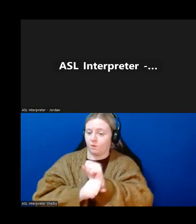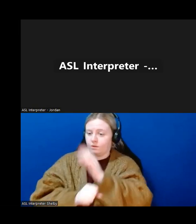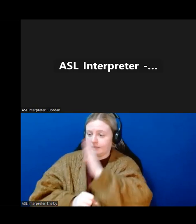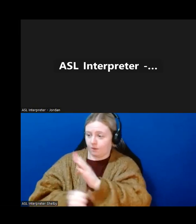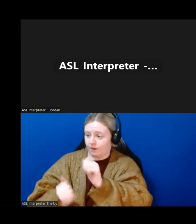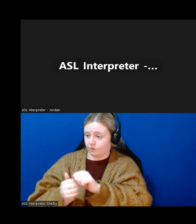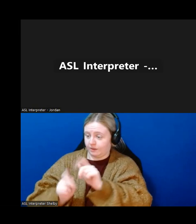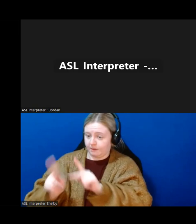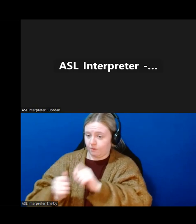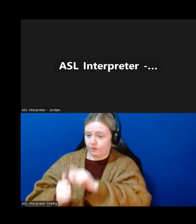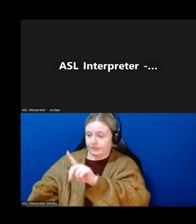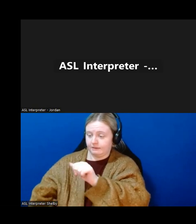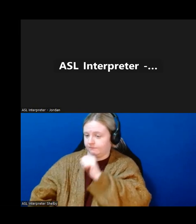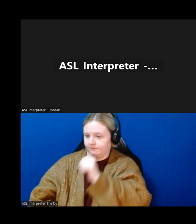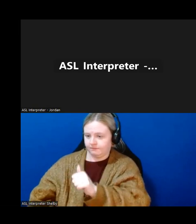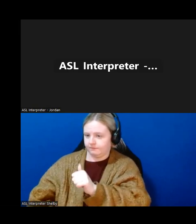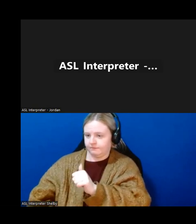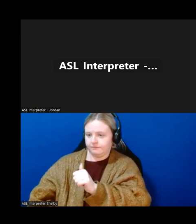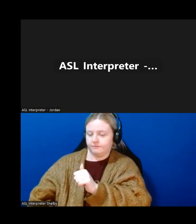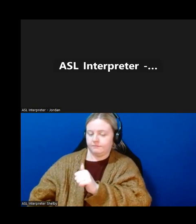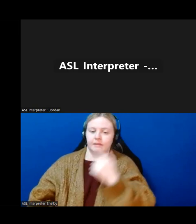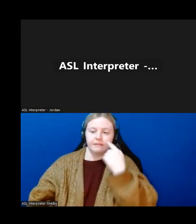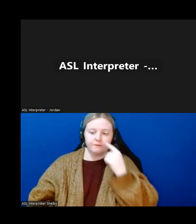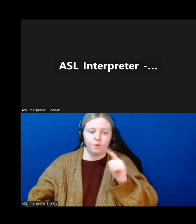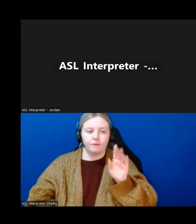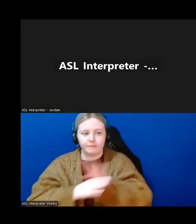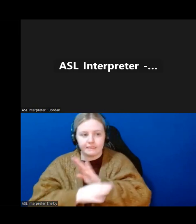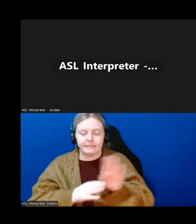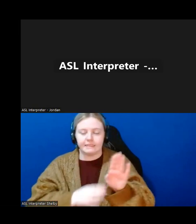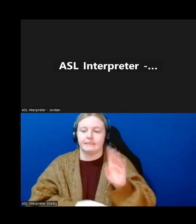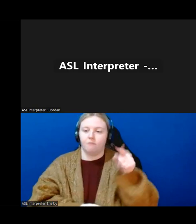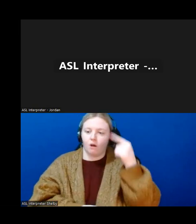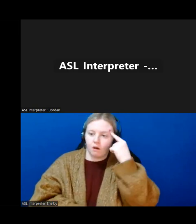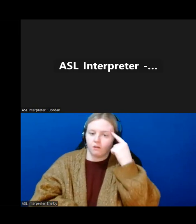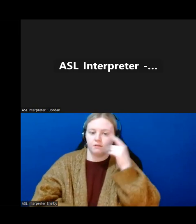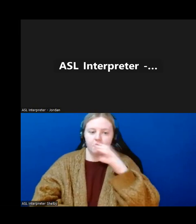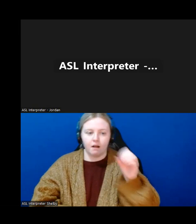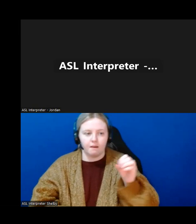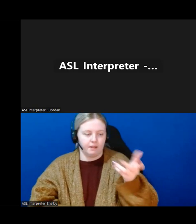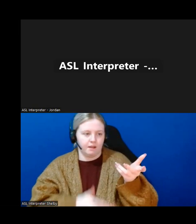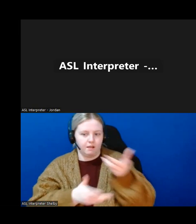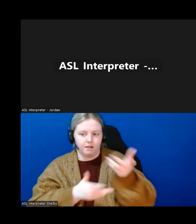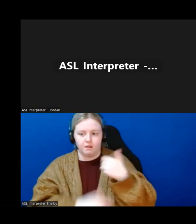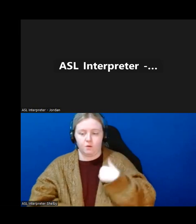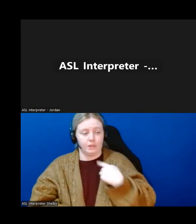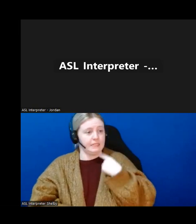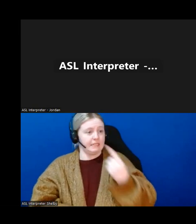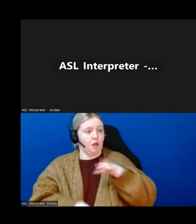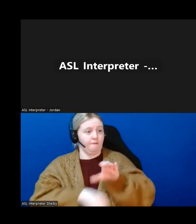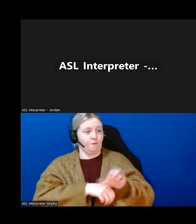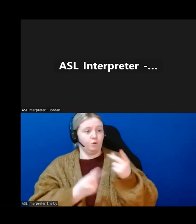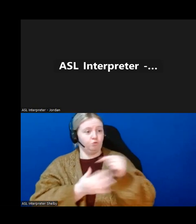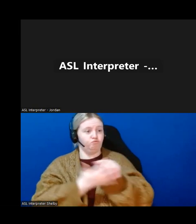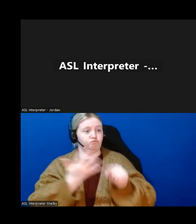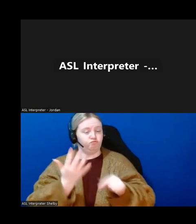disability. It is specifically for employers and corporations. We don't tell them what to do. We